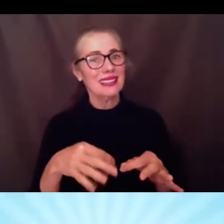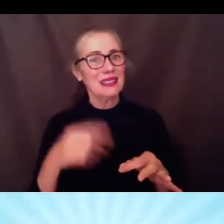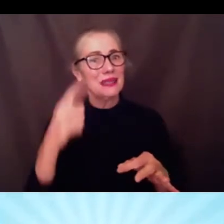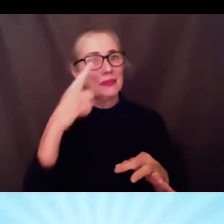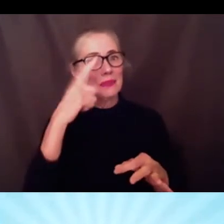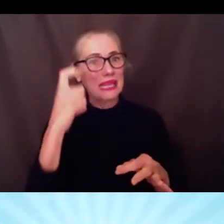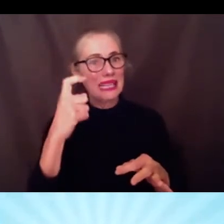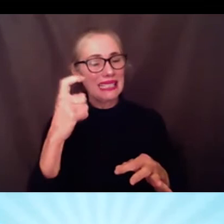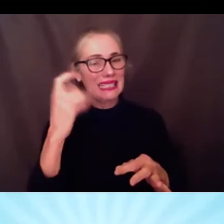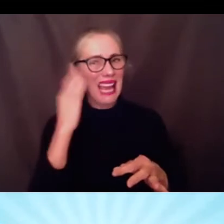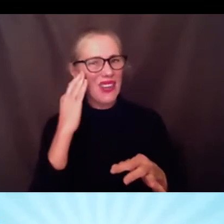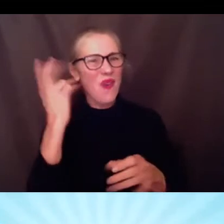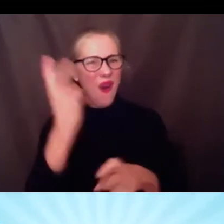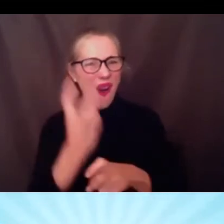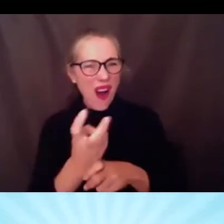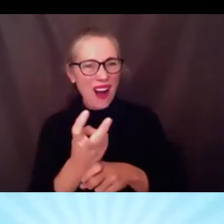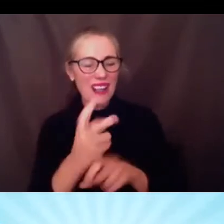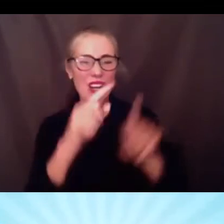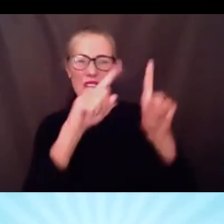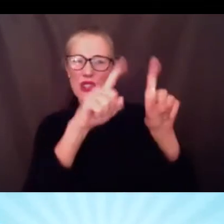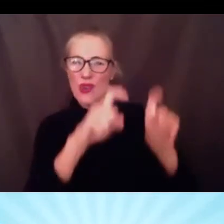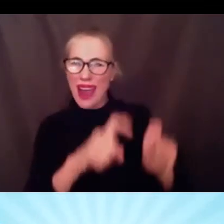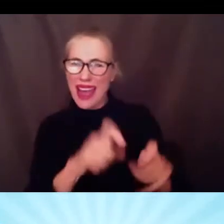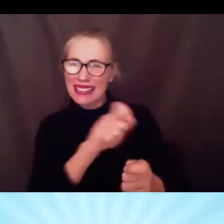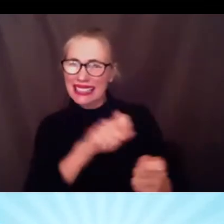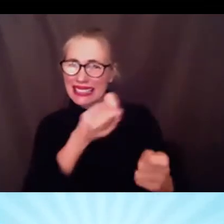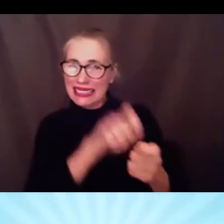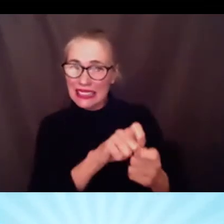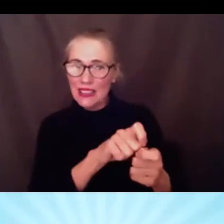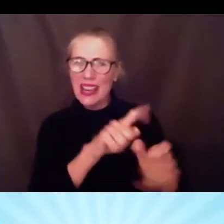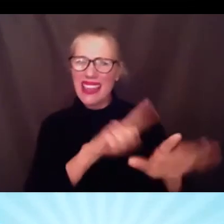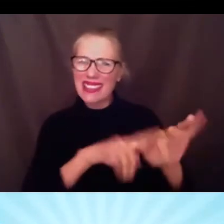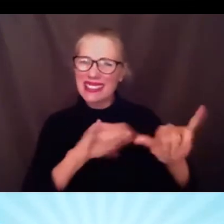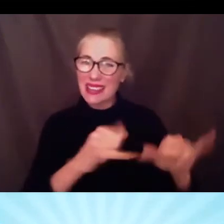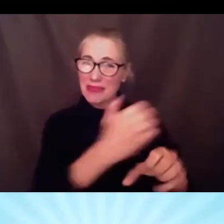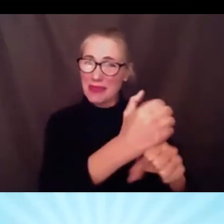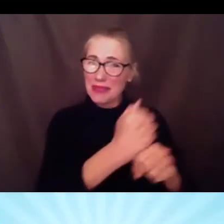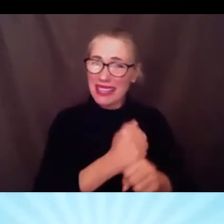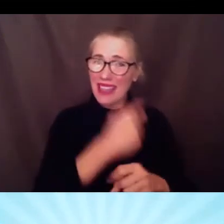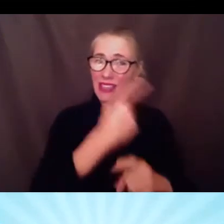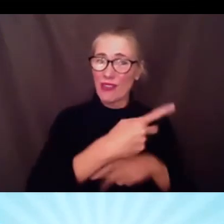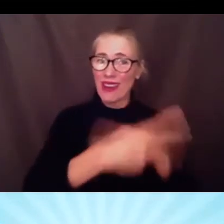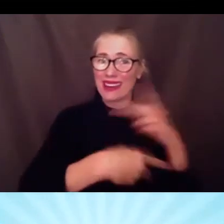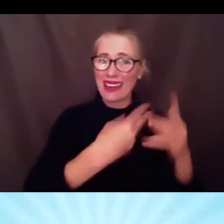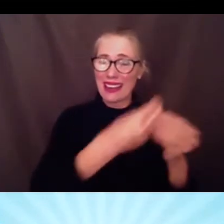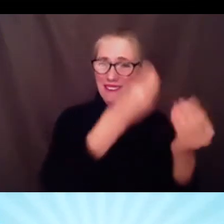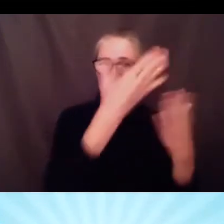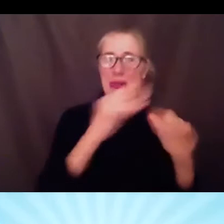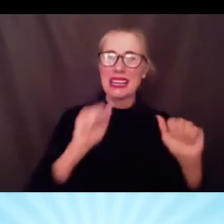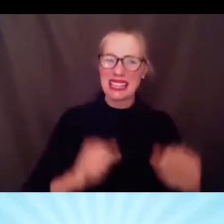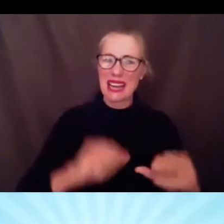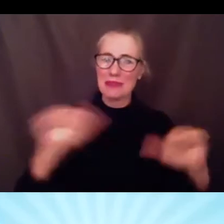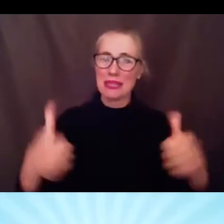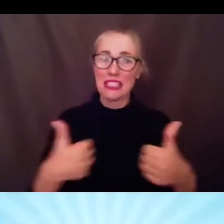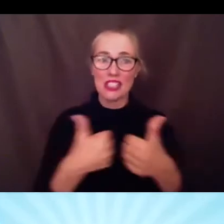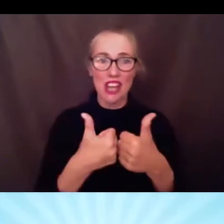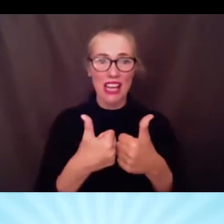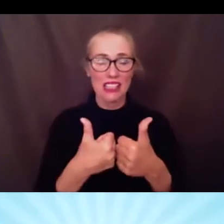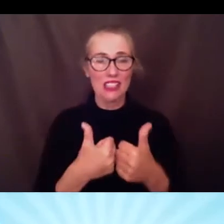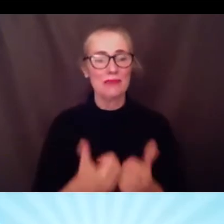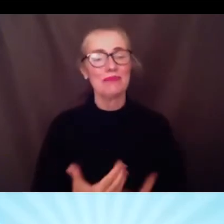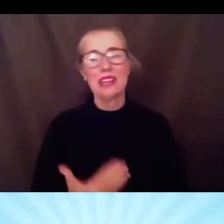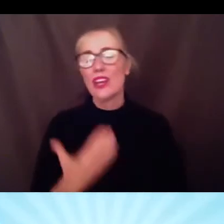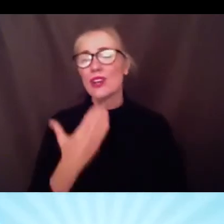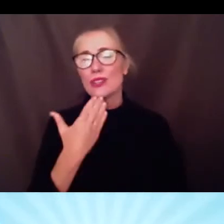succinctly but also ascertaining really good information so thank you thank this is a lot to pack in i'm so